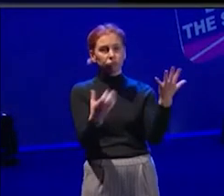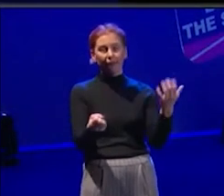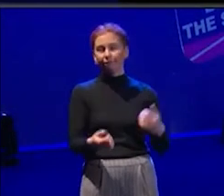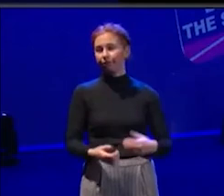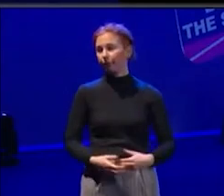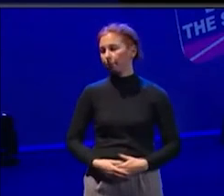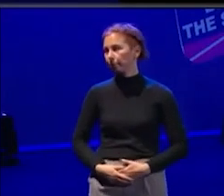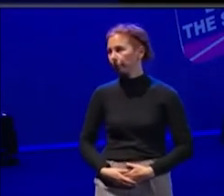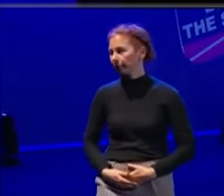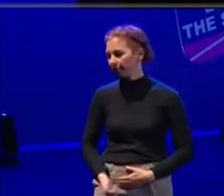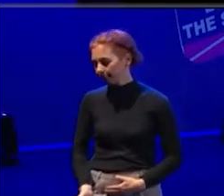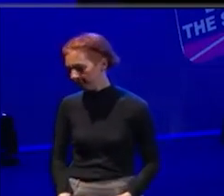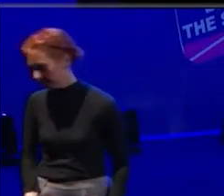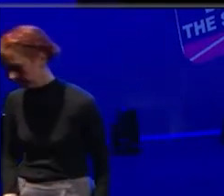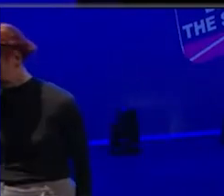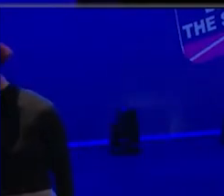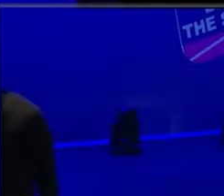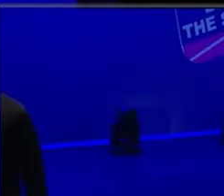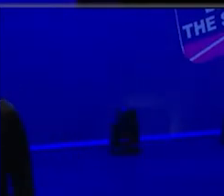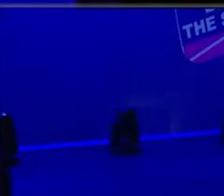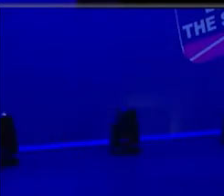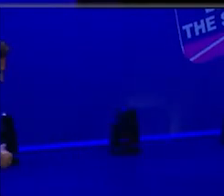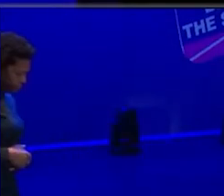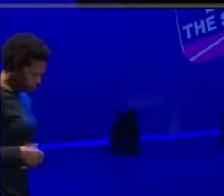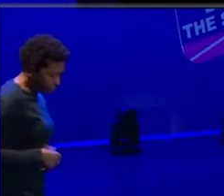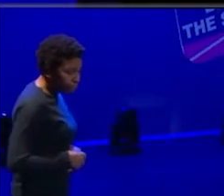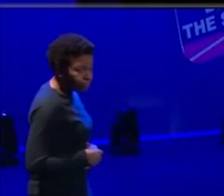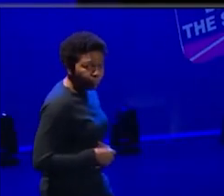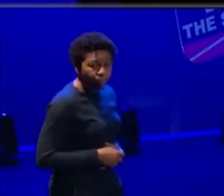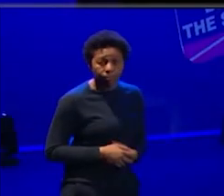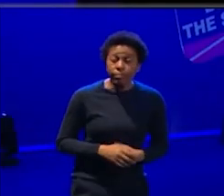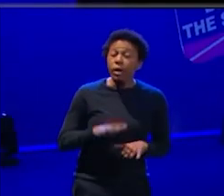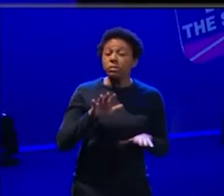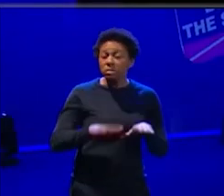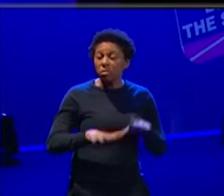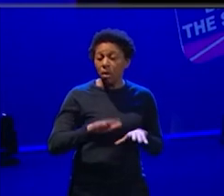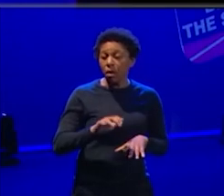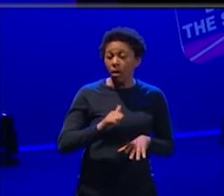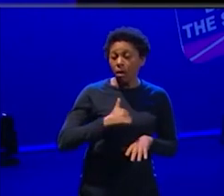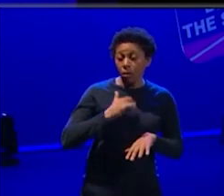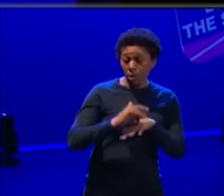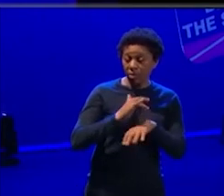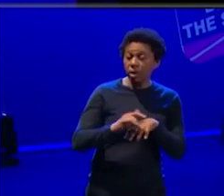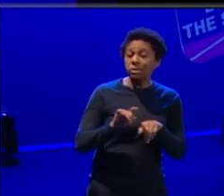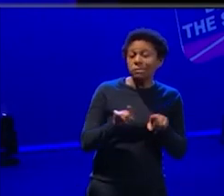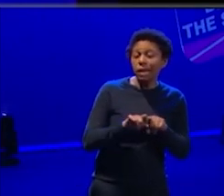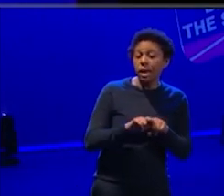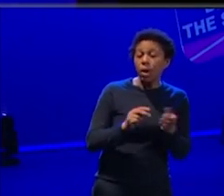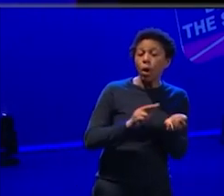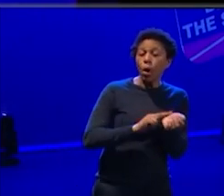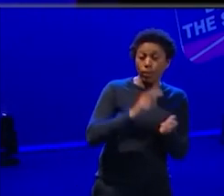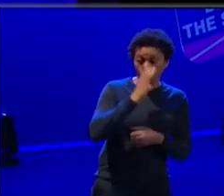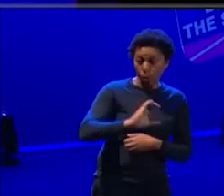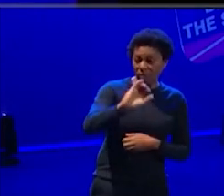And I think similarly, we have, we have a sort of similar structure. One of the things that I always say is that, uh, at Blue Elephant, we don't do